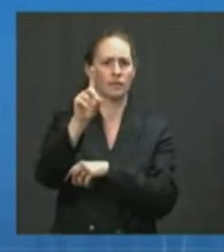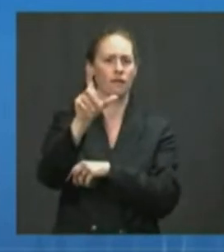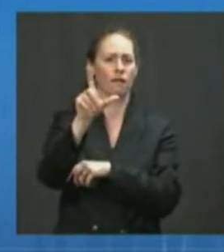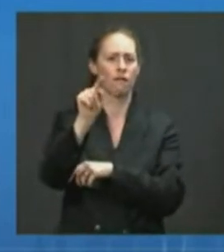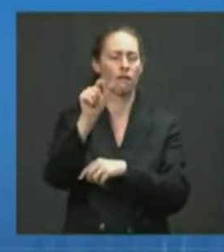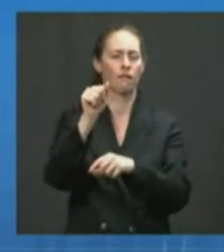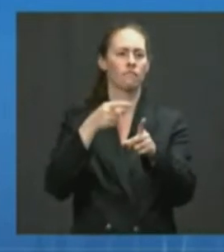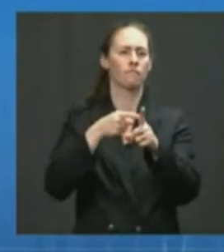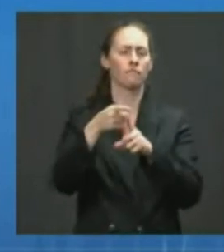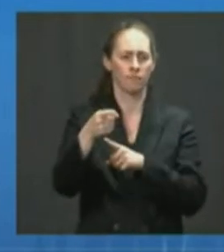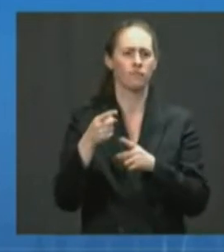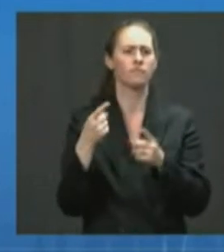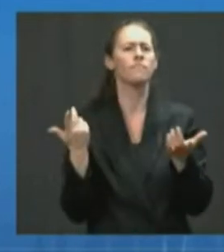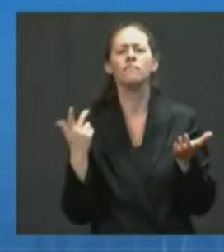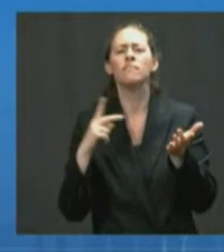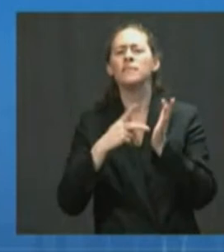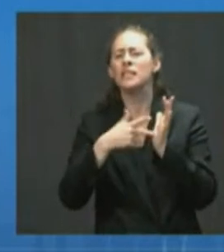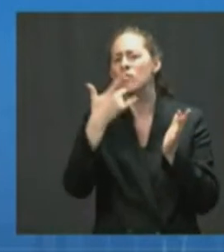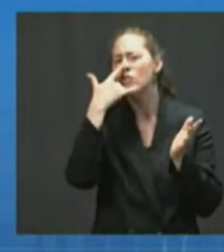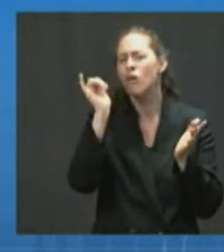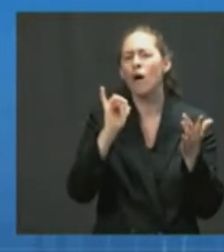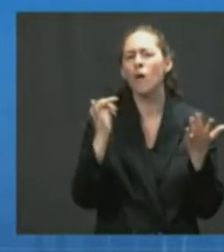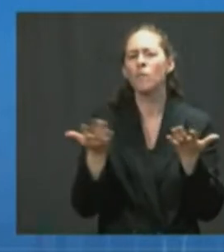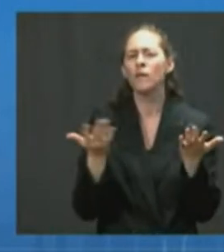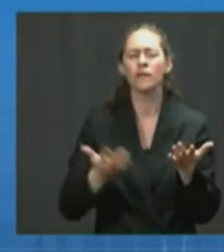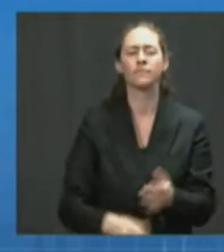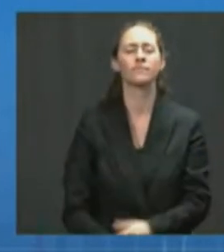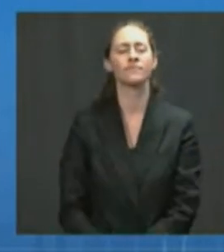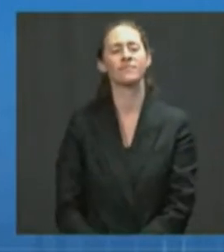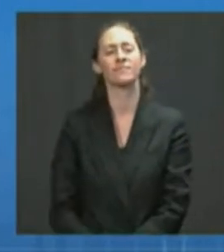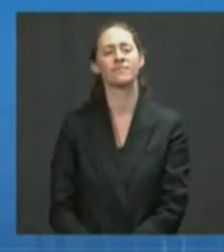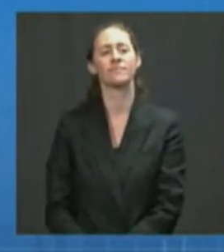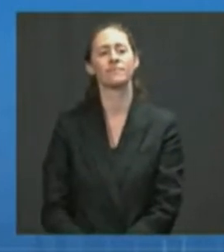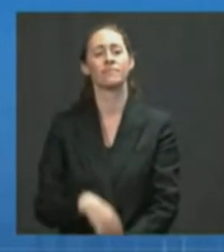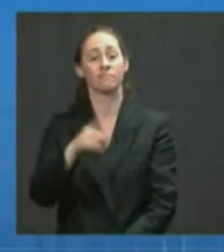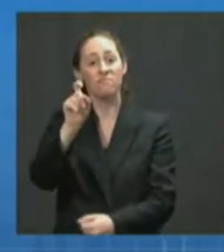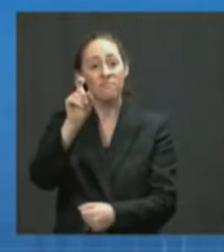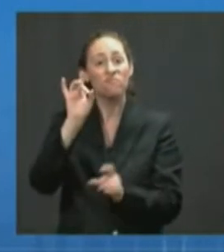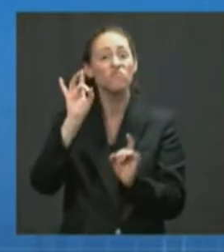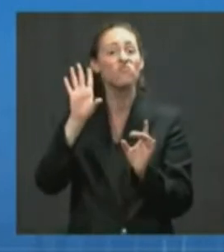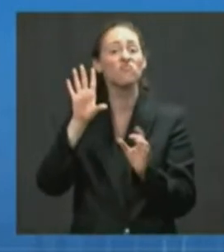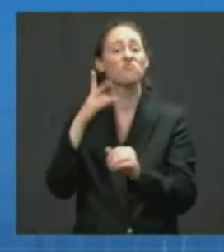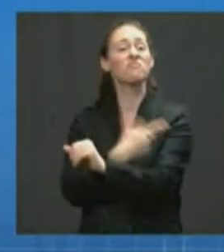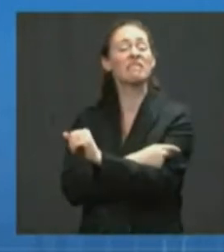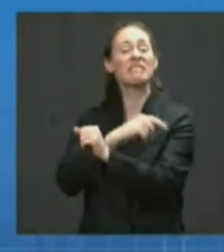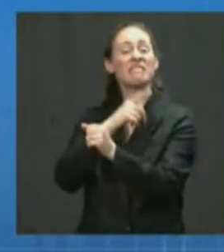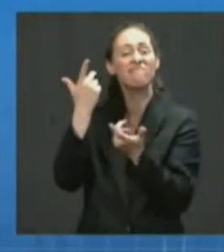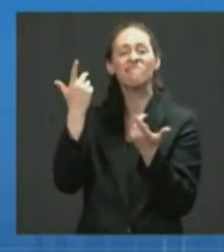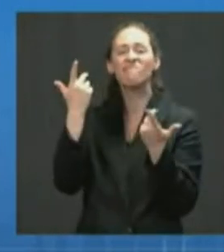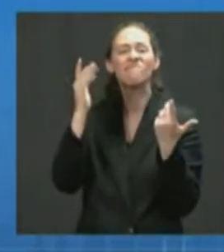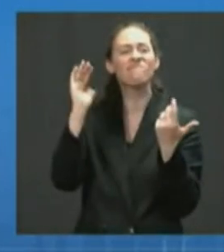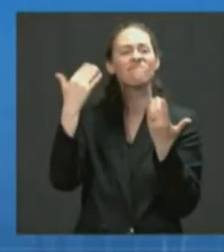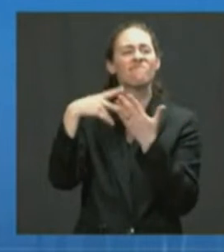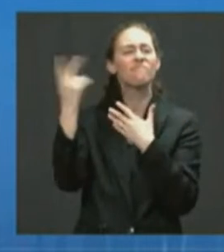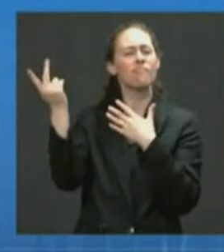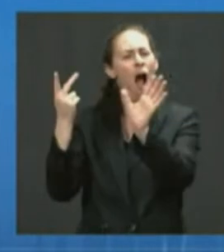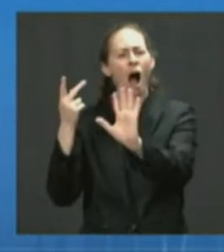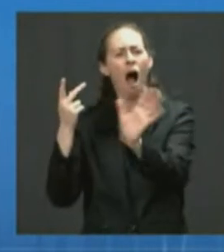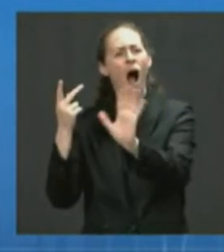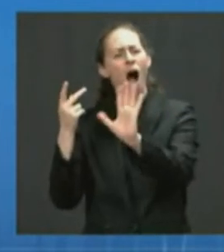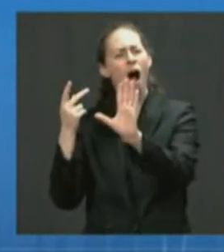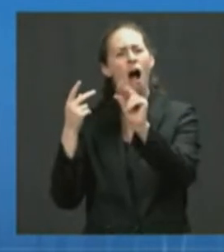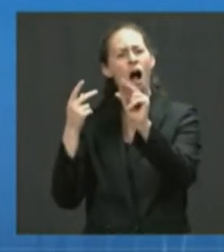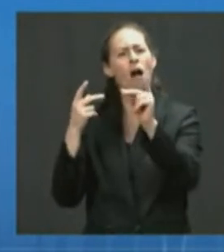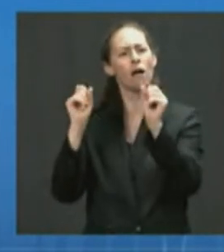that you're dealing with an unsuccessful vaccine. The success of the vaccine is based on the prevention